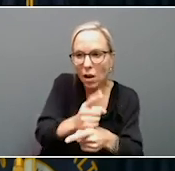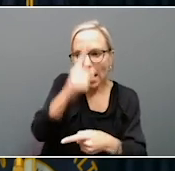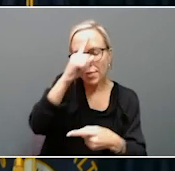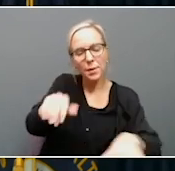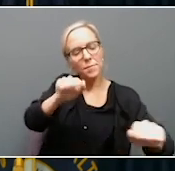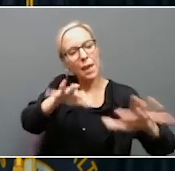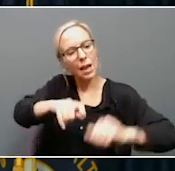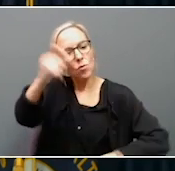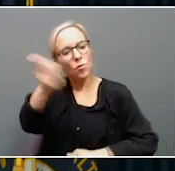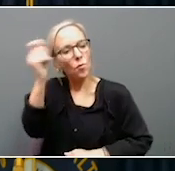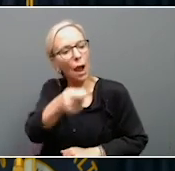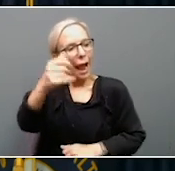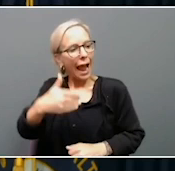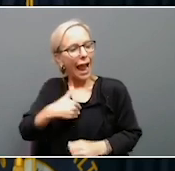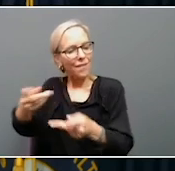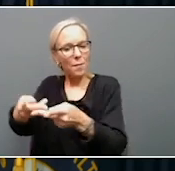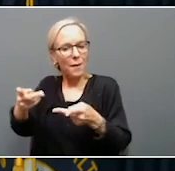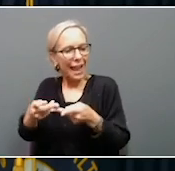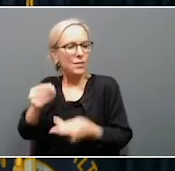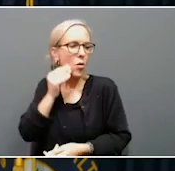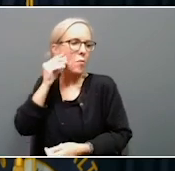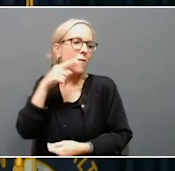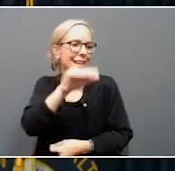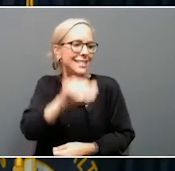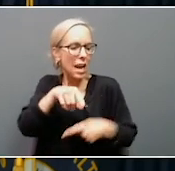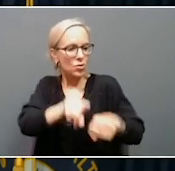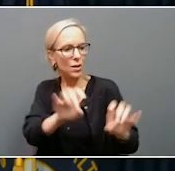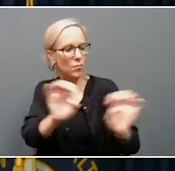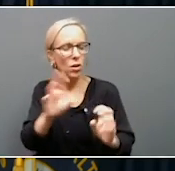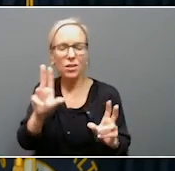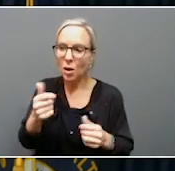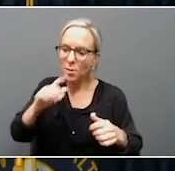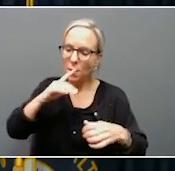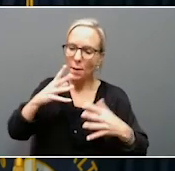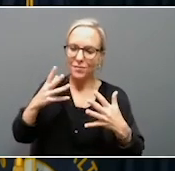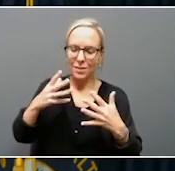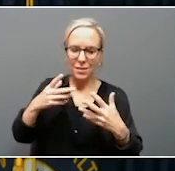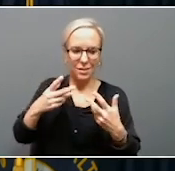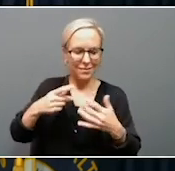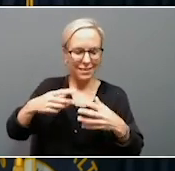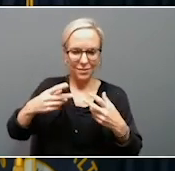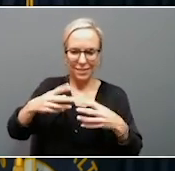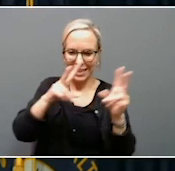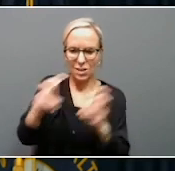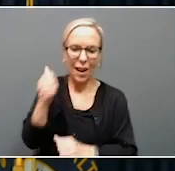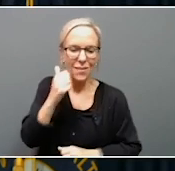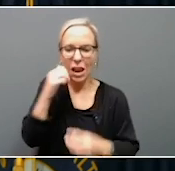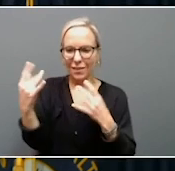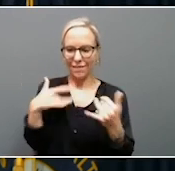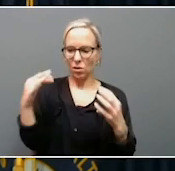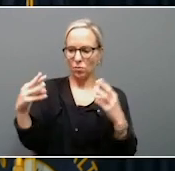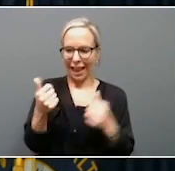wave that just means there's a place for everybody to go. It's a battle we do every day to make sure kids aren't neglected or abused in the first place. I mean, the earlier